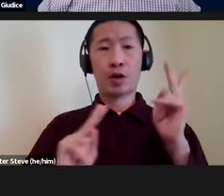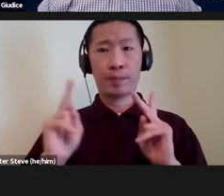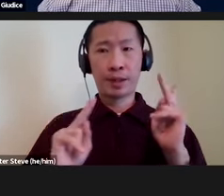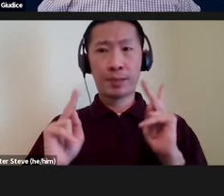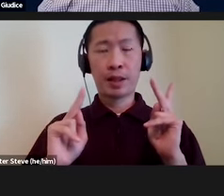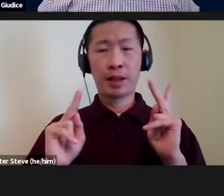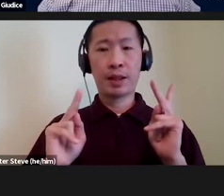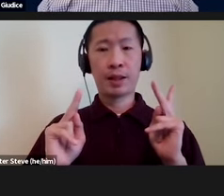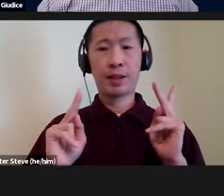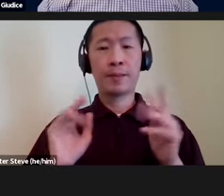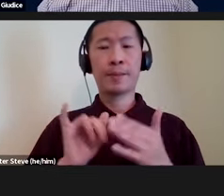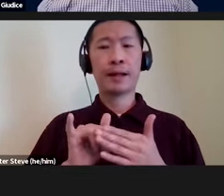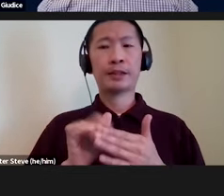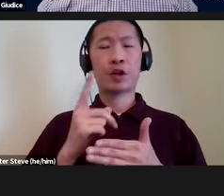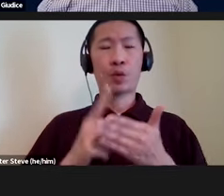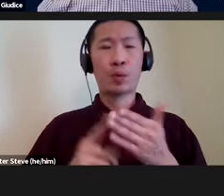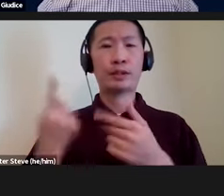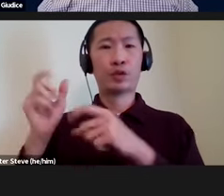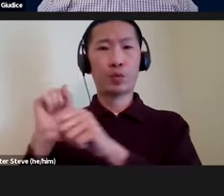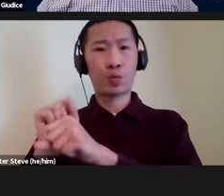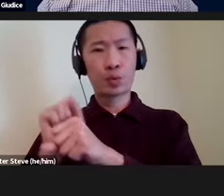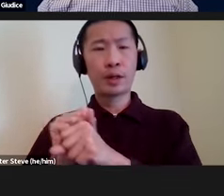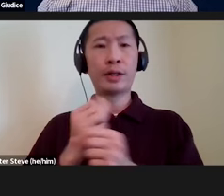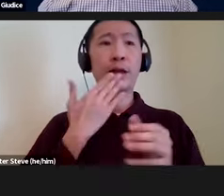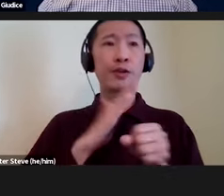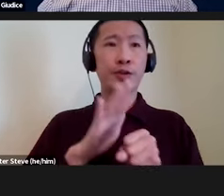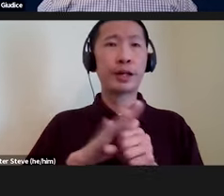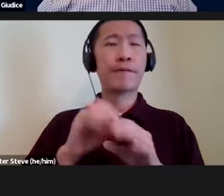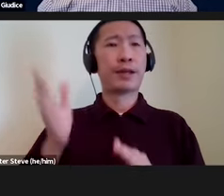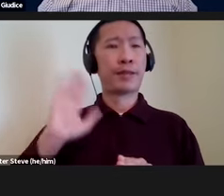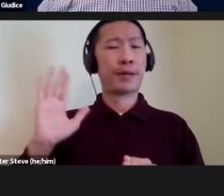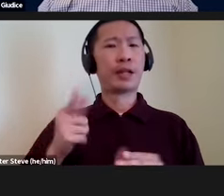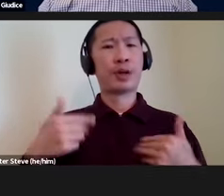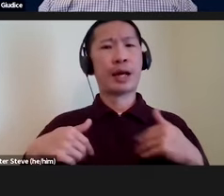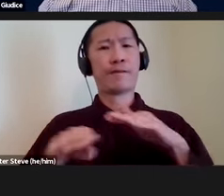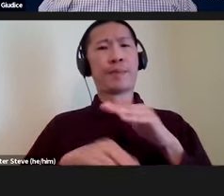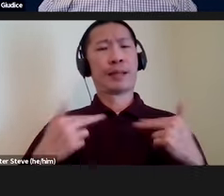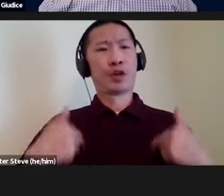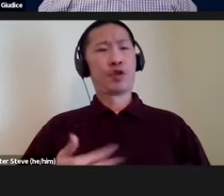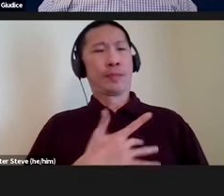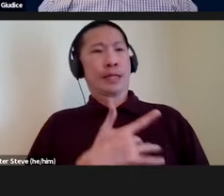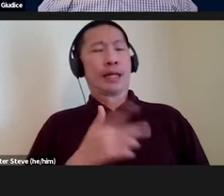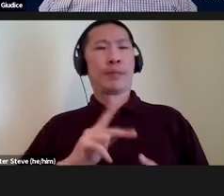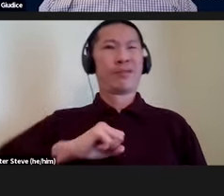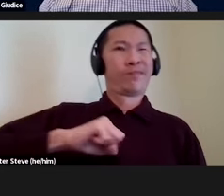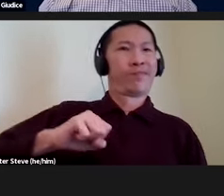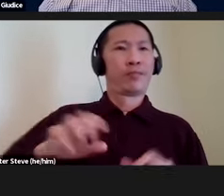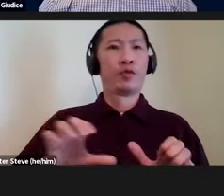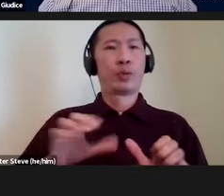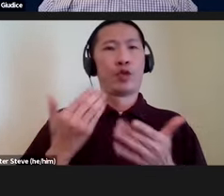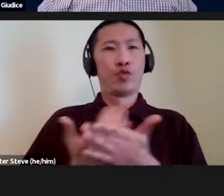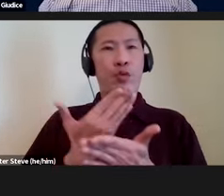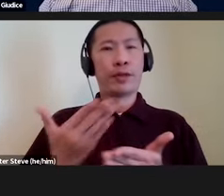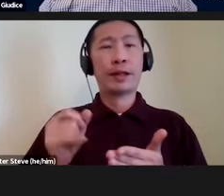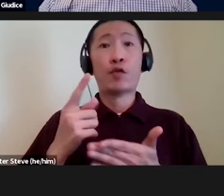it's what's worked good enough in the past. And there's kind of a basic human nature. People resist doing new things if what